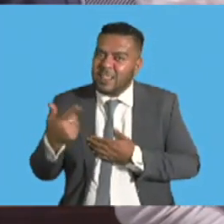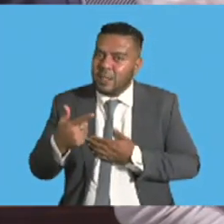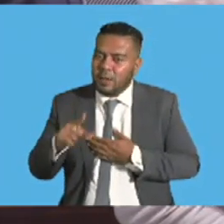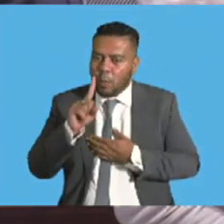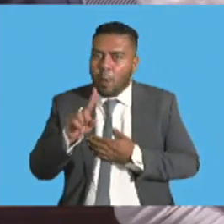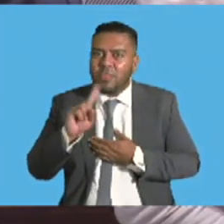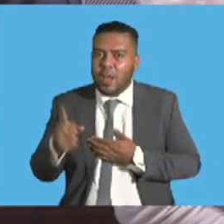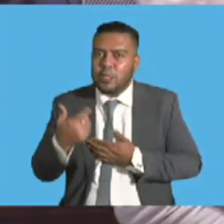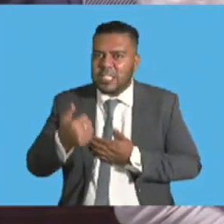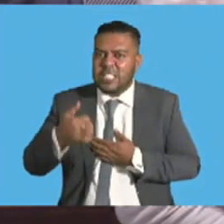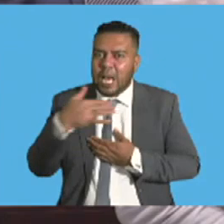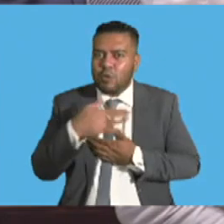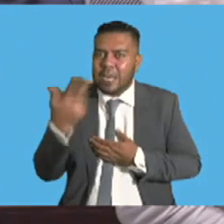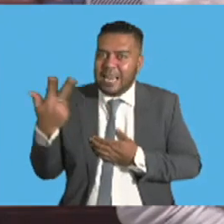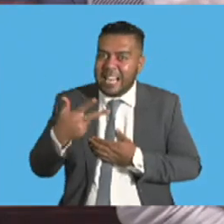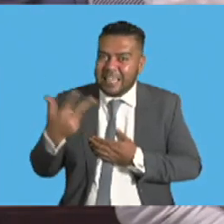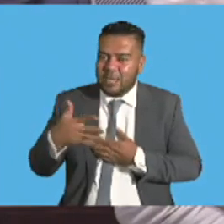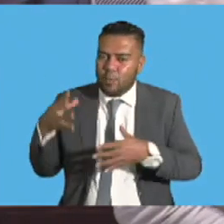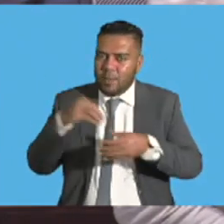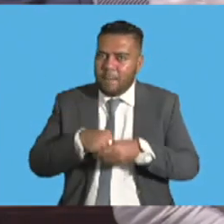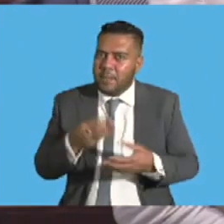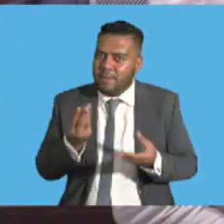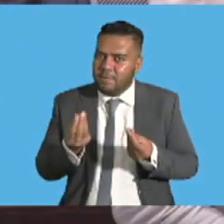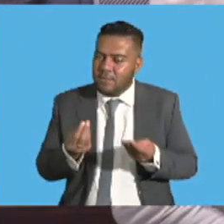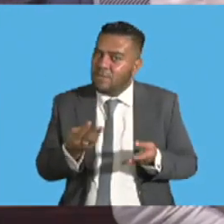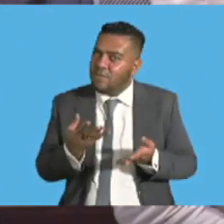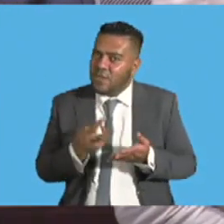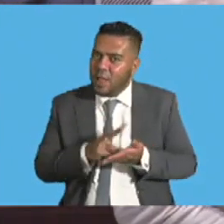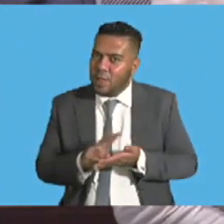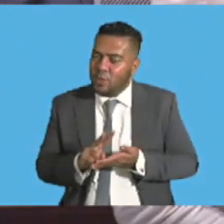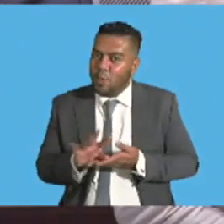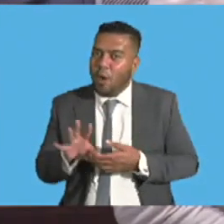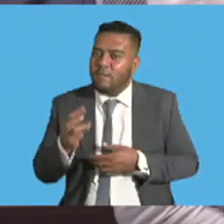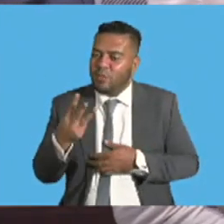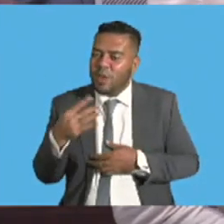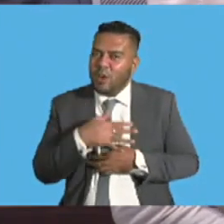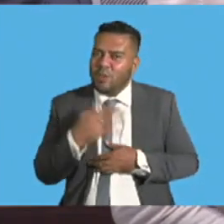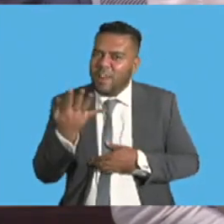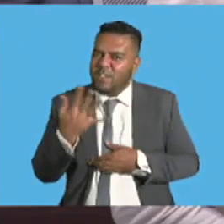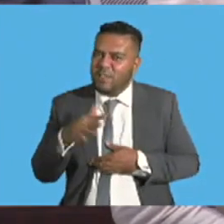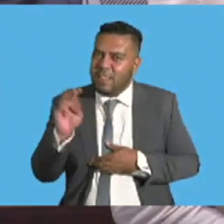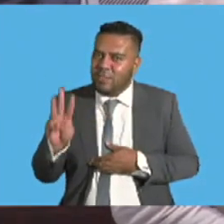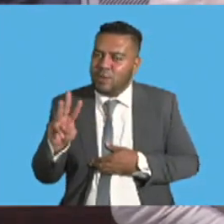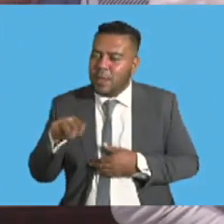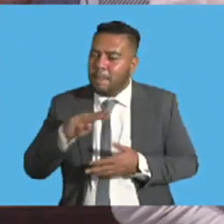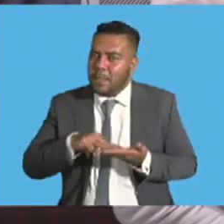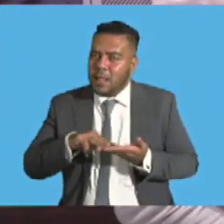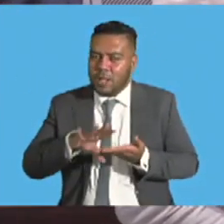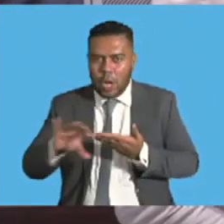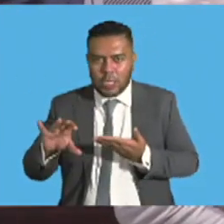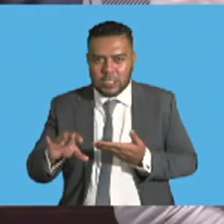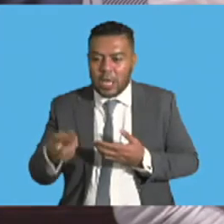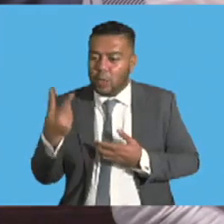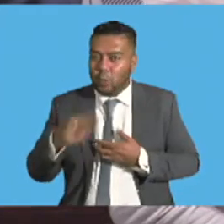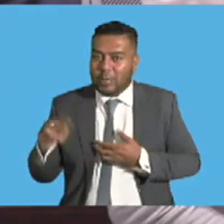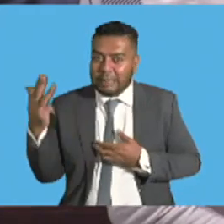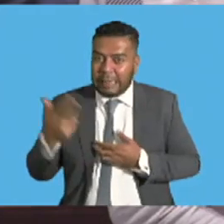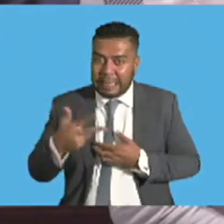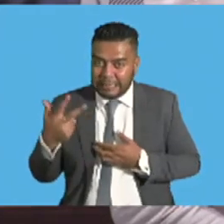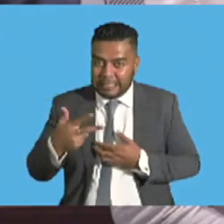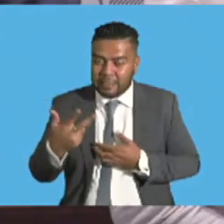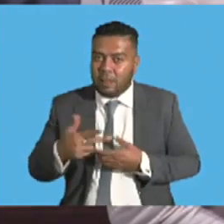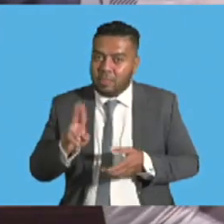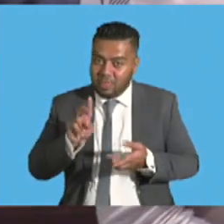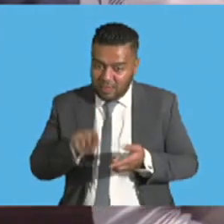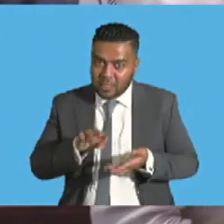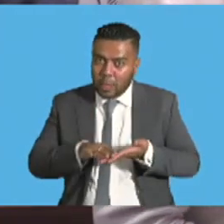,618 with a monetary value of $353 million. In 2018, this